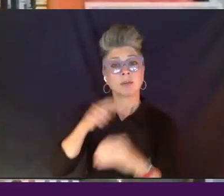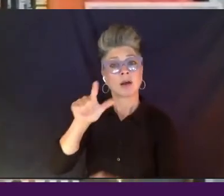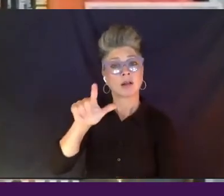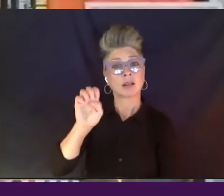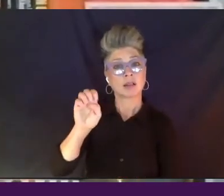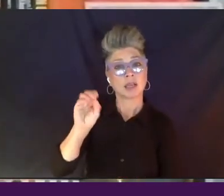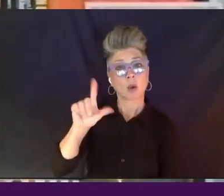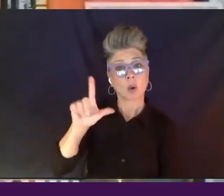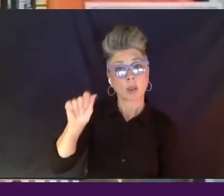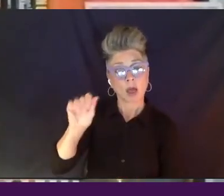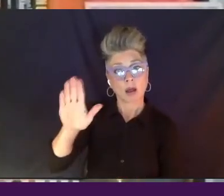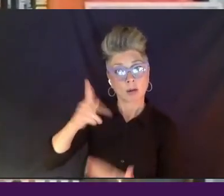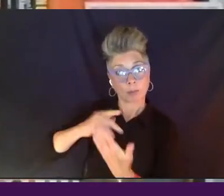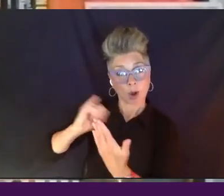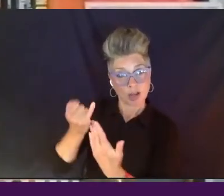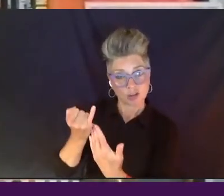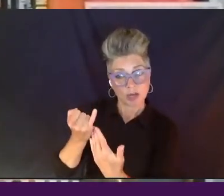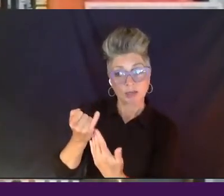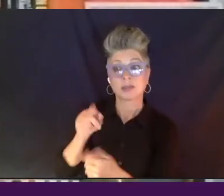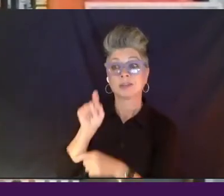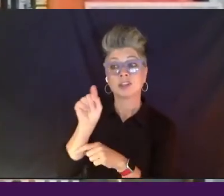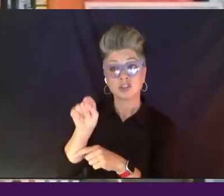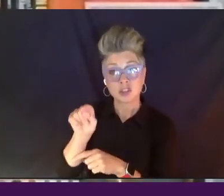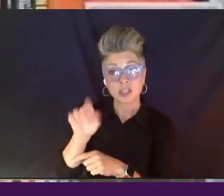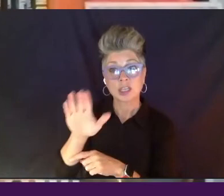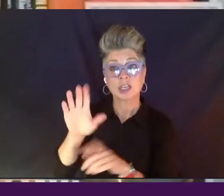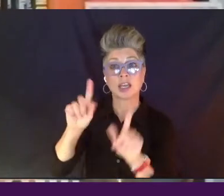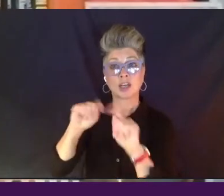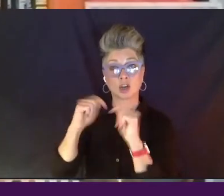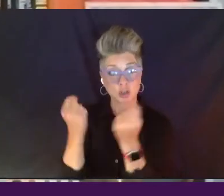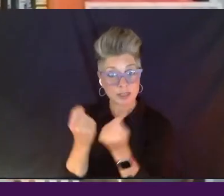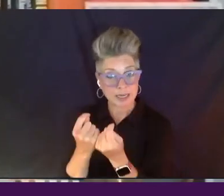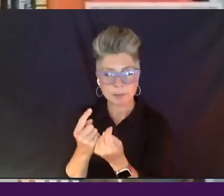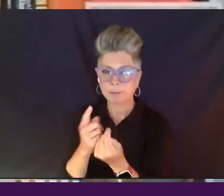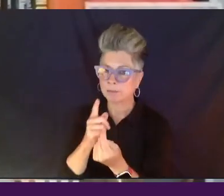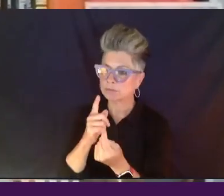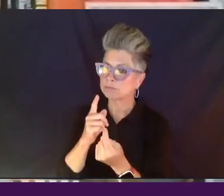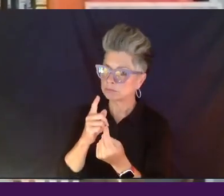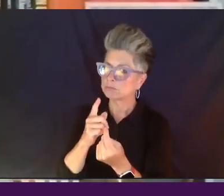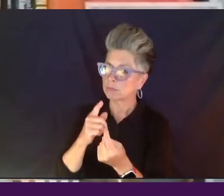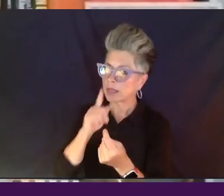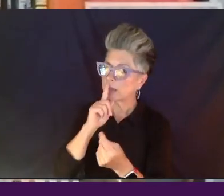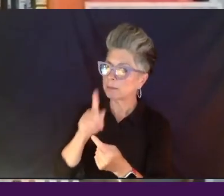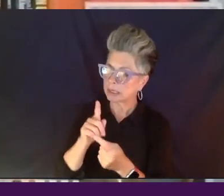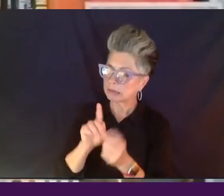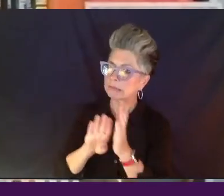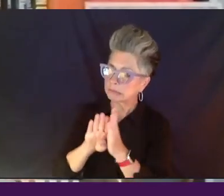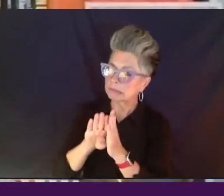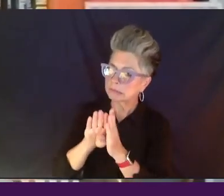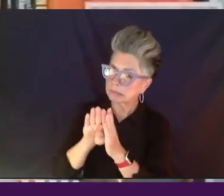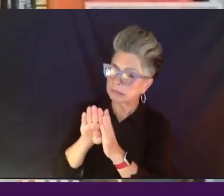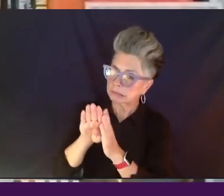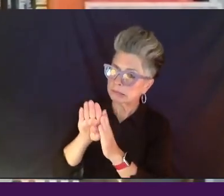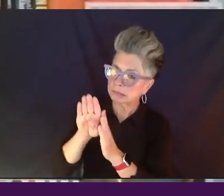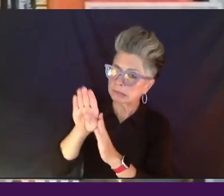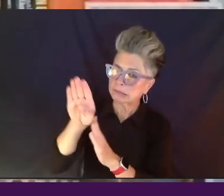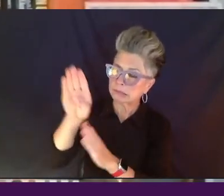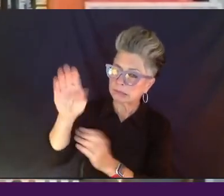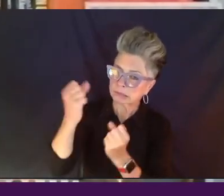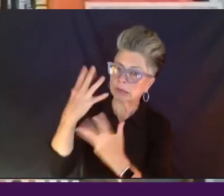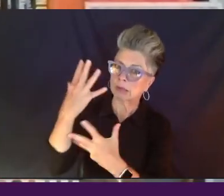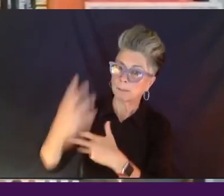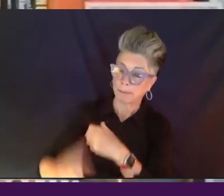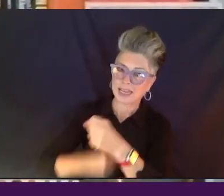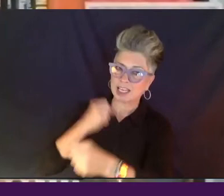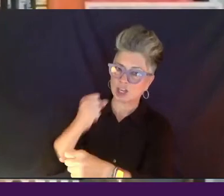And, you know, while she and her team had been steadily working on developing it for years, when